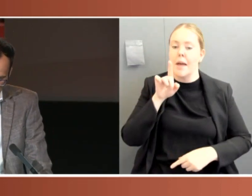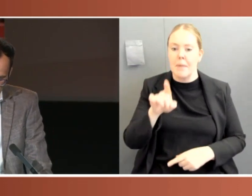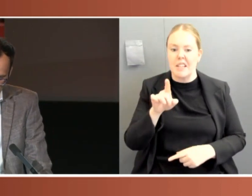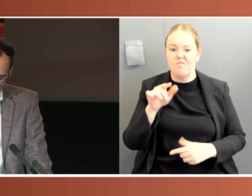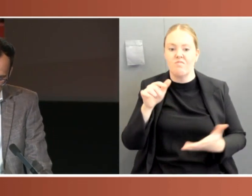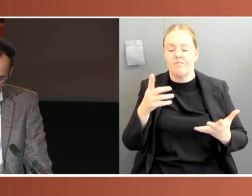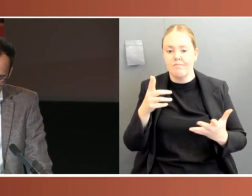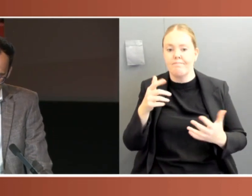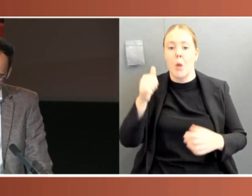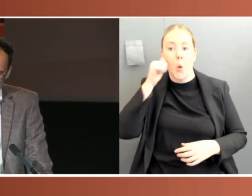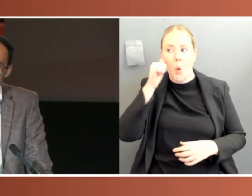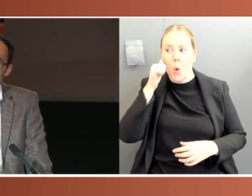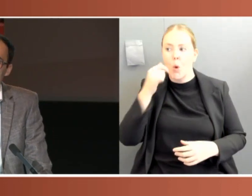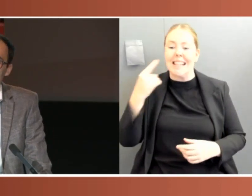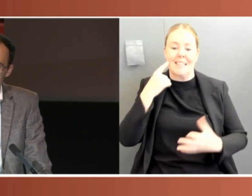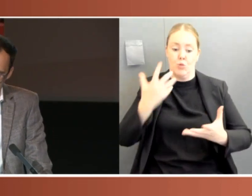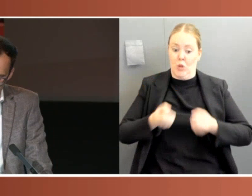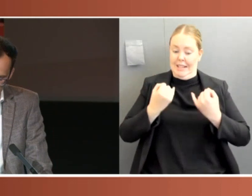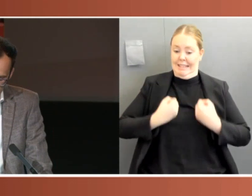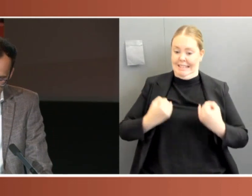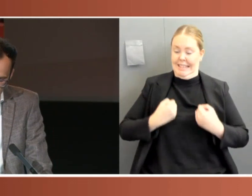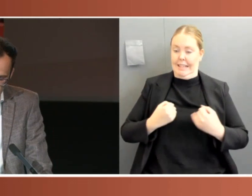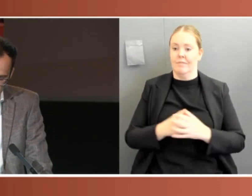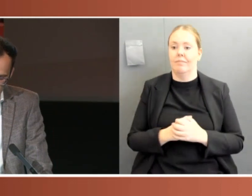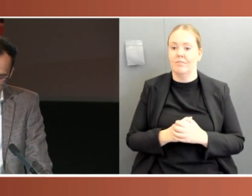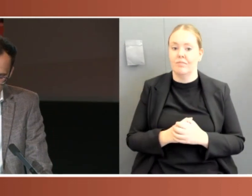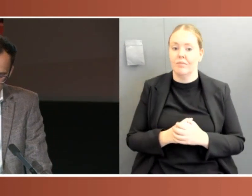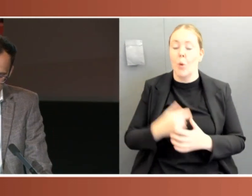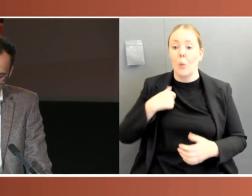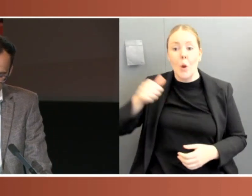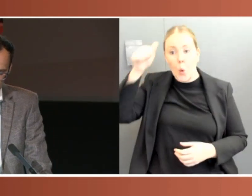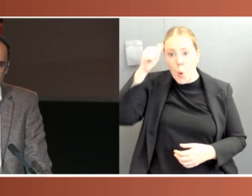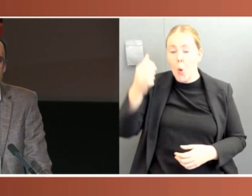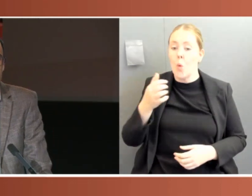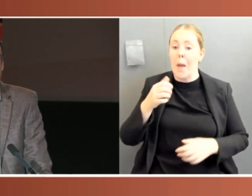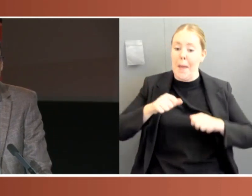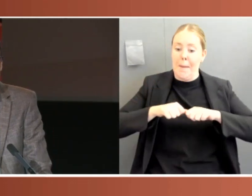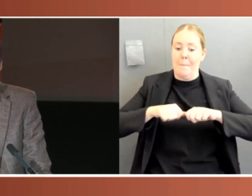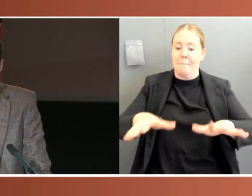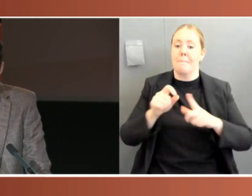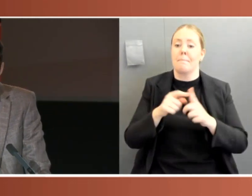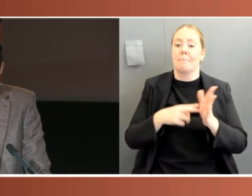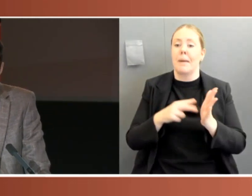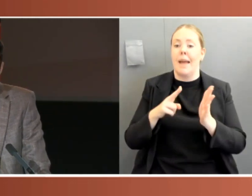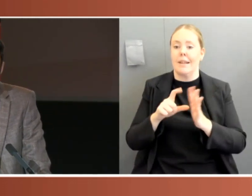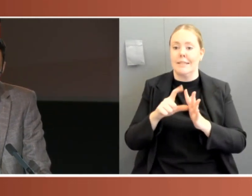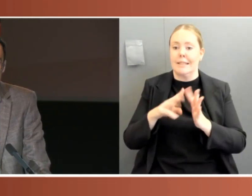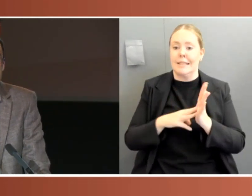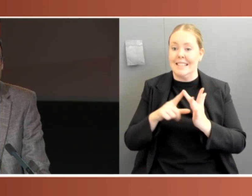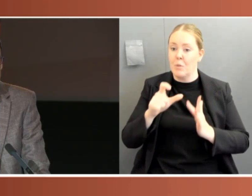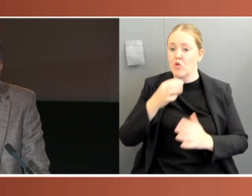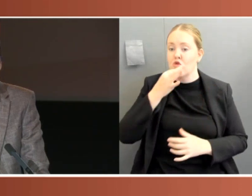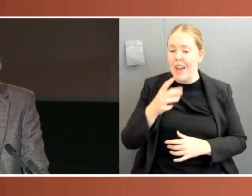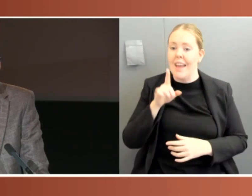Nevertheless, while pandemics may be rare, they do occur. And parliaments have had to manage the difficulties they provoke while fulfilling their responsibilities to meet and